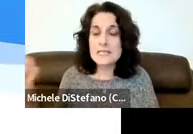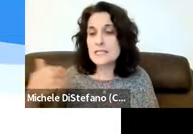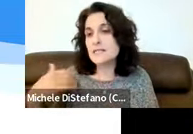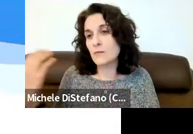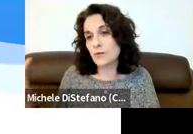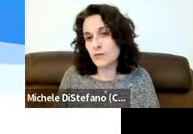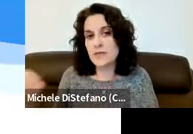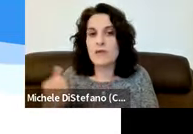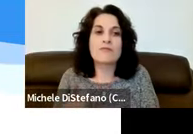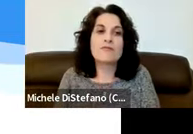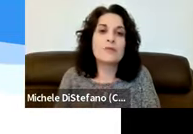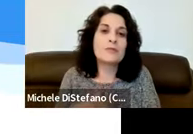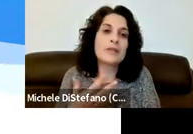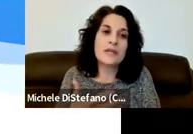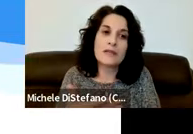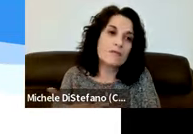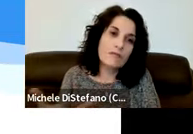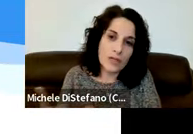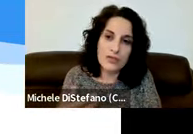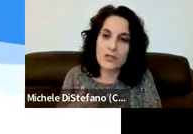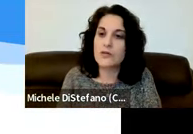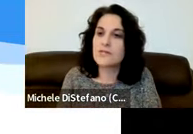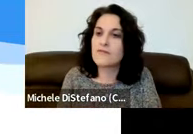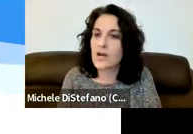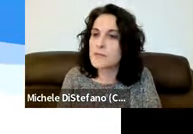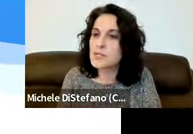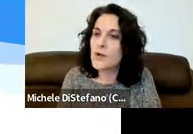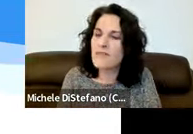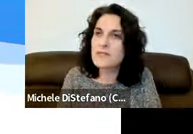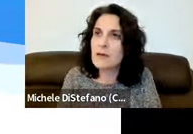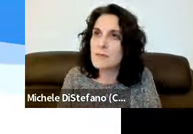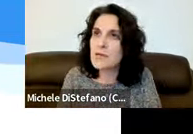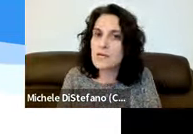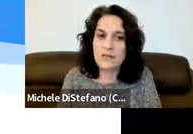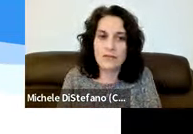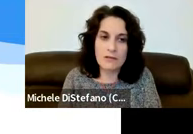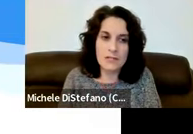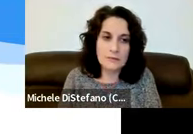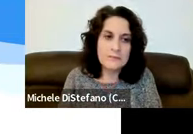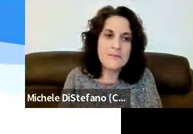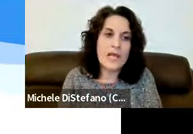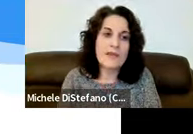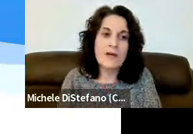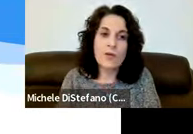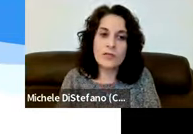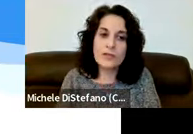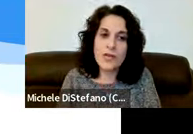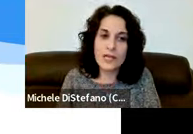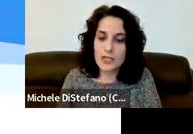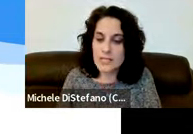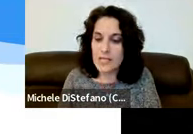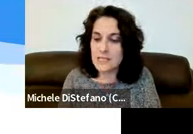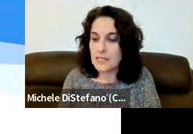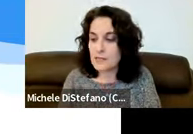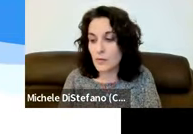from a distance someone from another room in restaurants noisy environments you have some difficulty and they are only